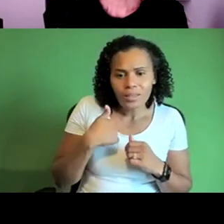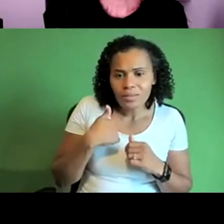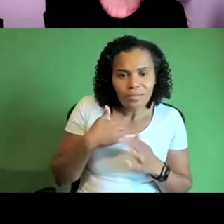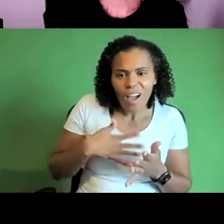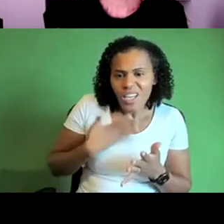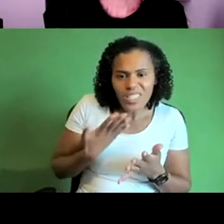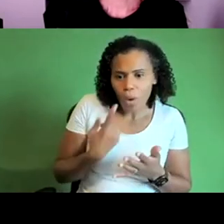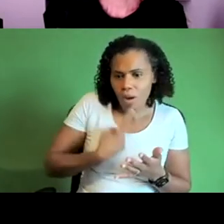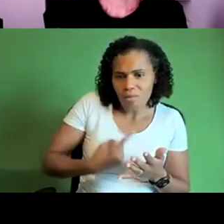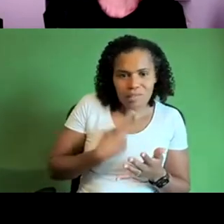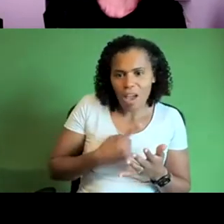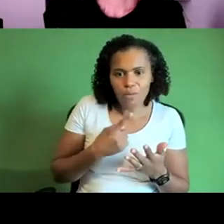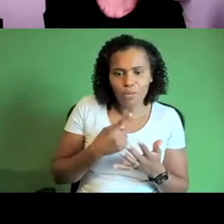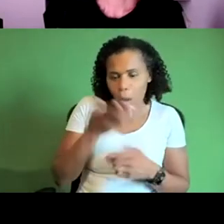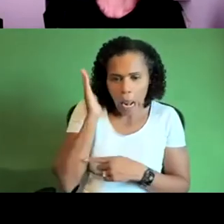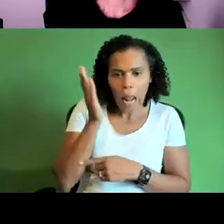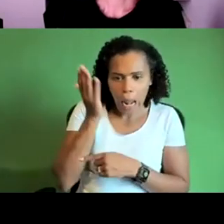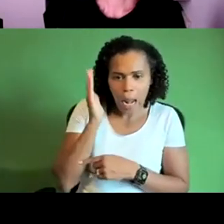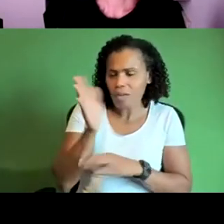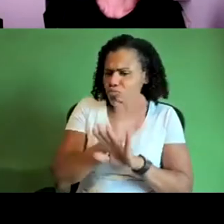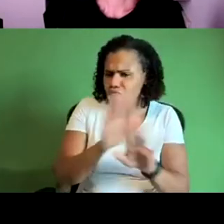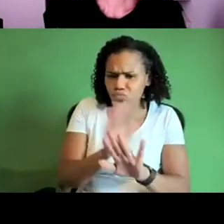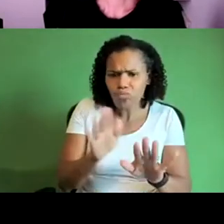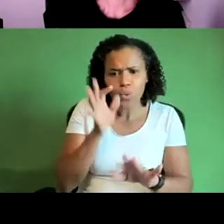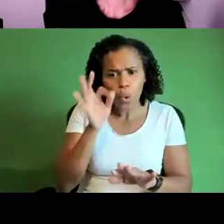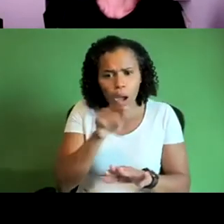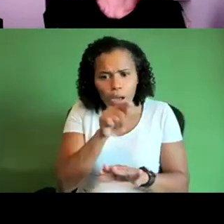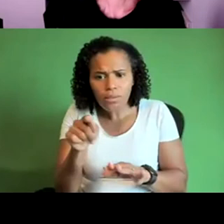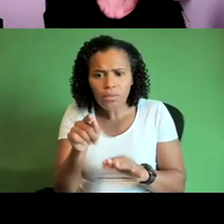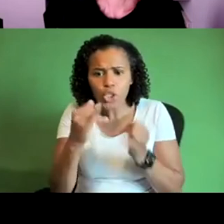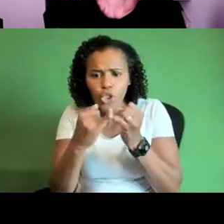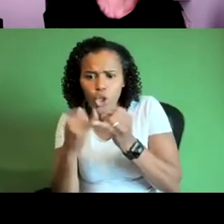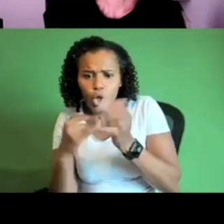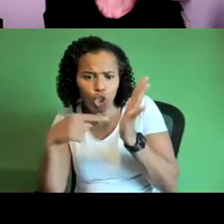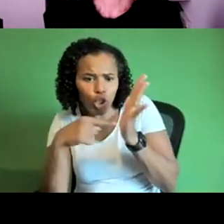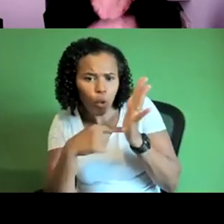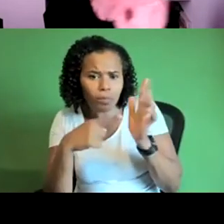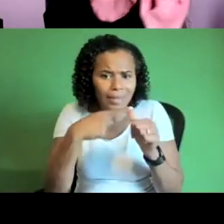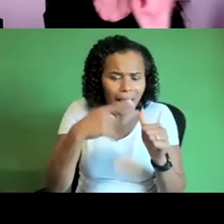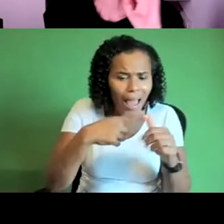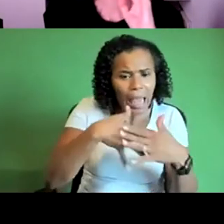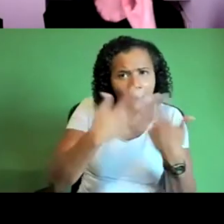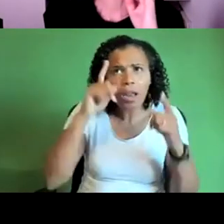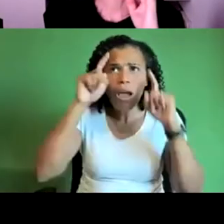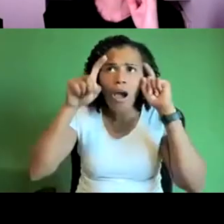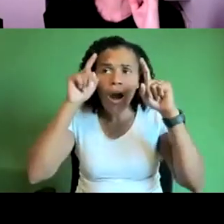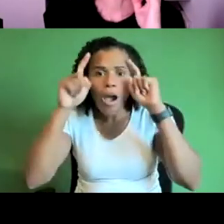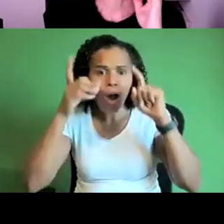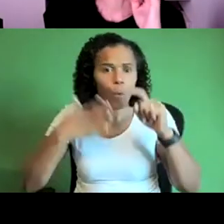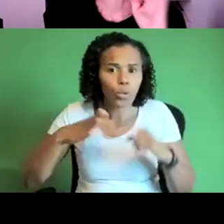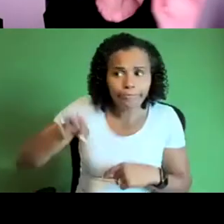sonia anna and thompson if there are things that kind of have been sparked off as you've been listening to other uh